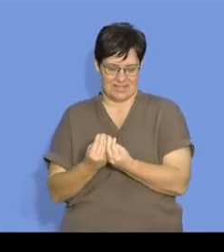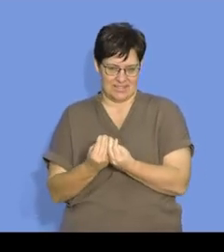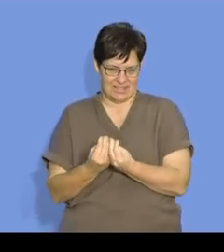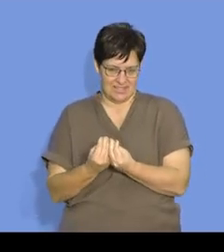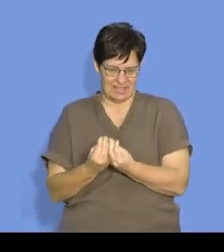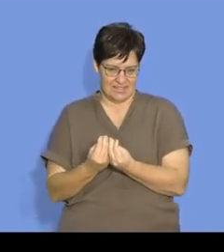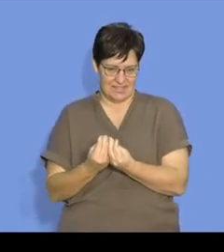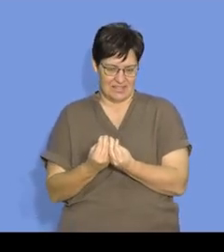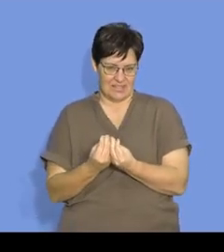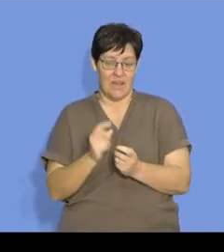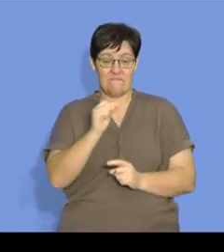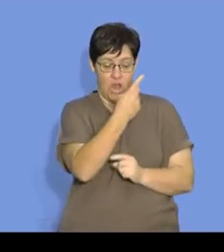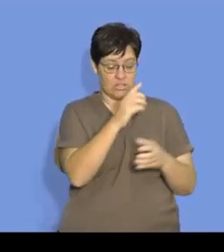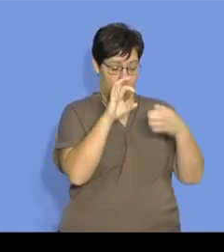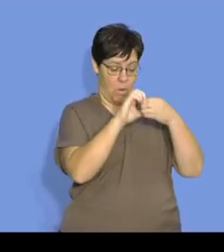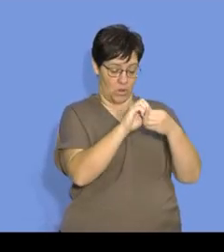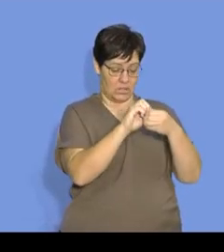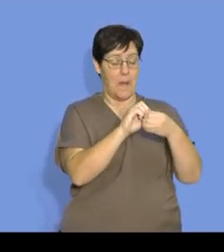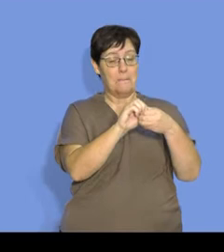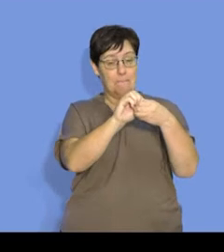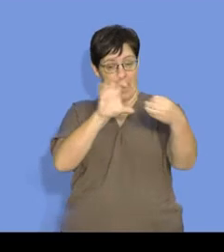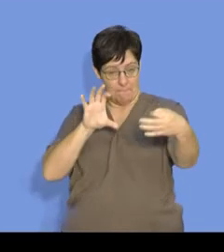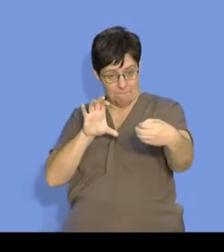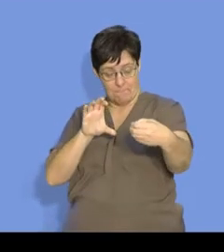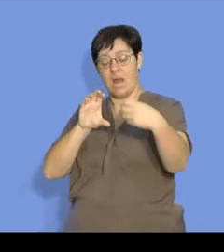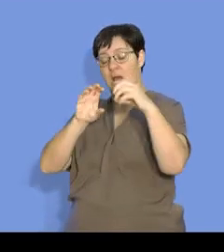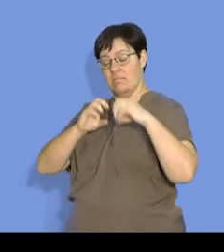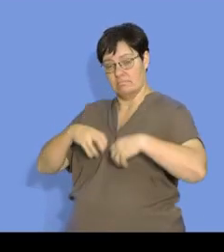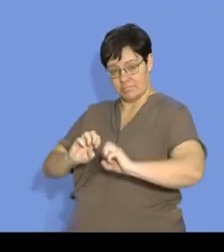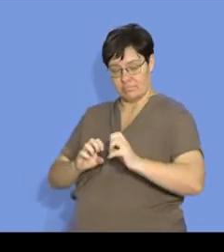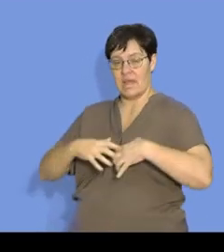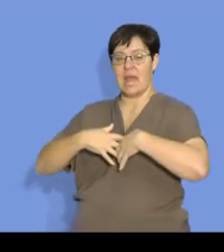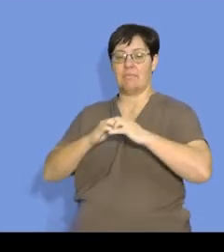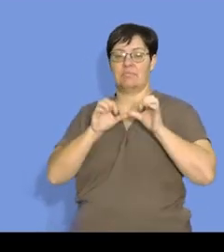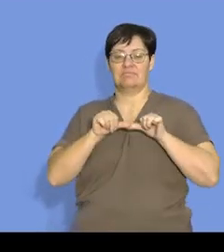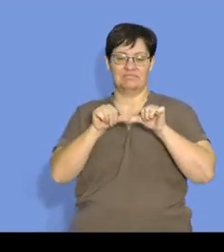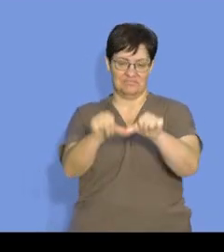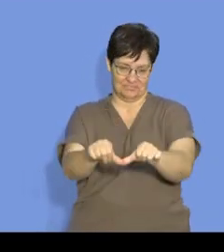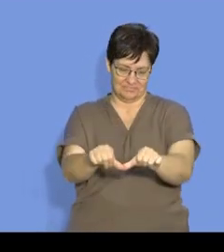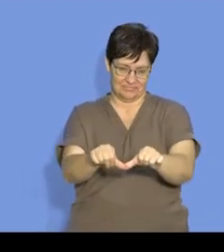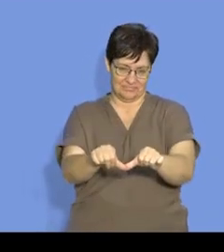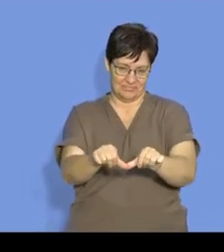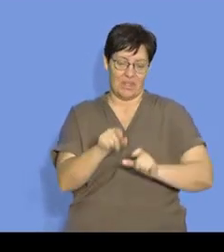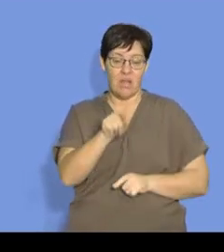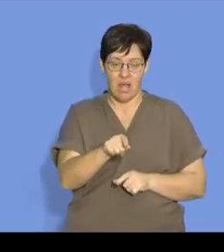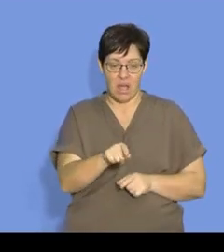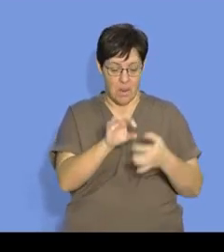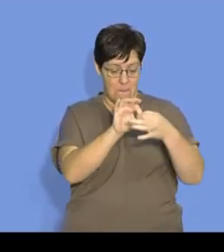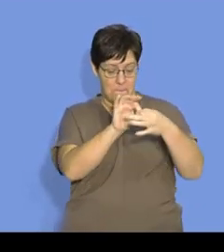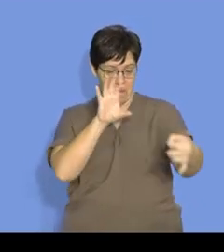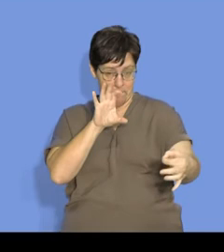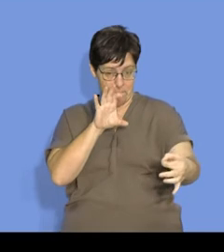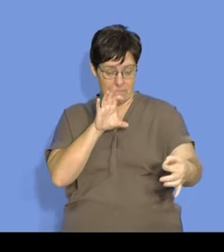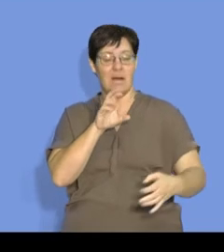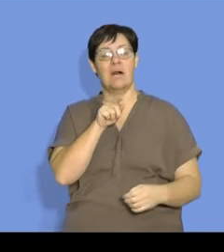So the bonds must first be broken in order for the reaction to proceed. And at the point where the bonds